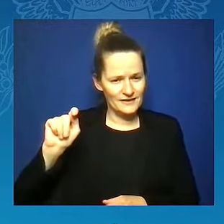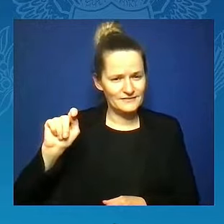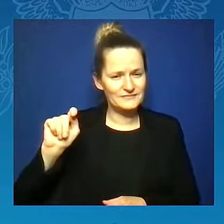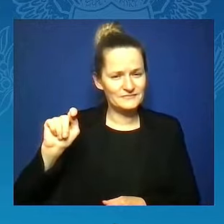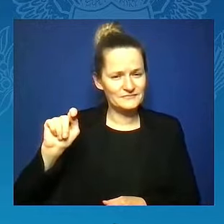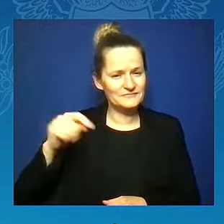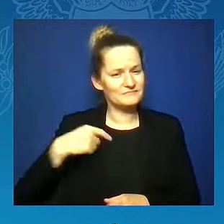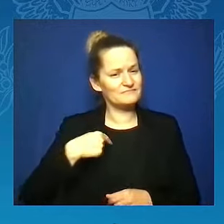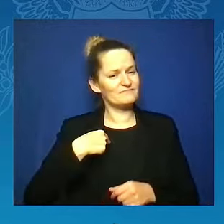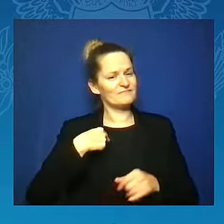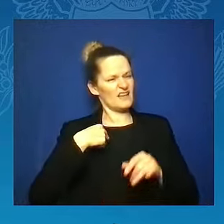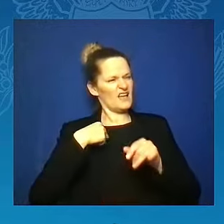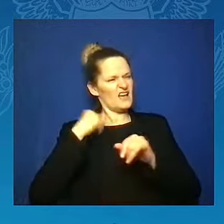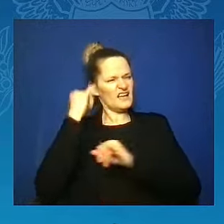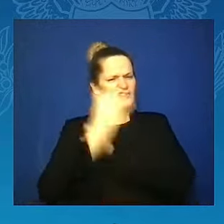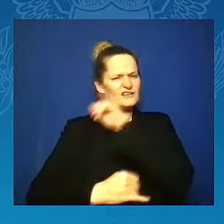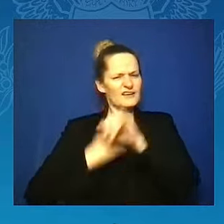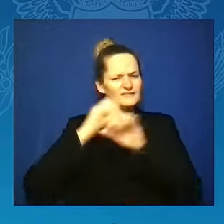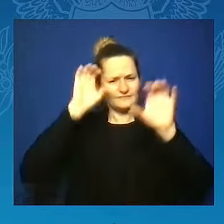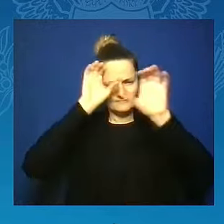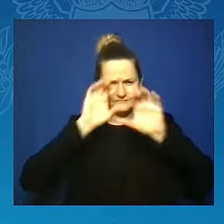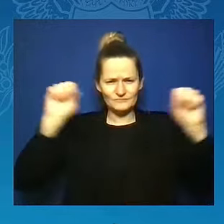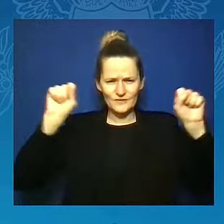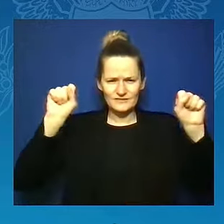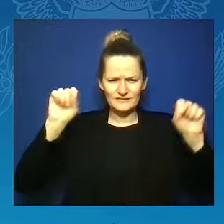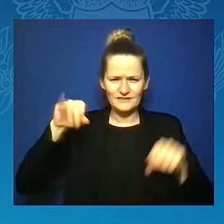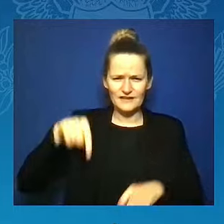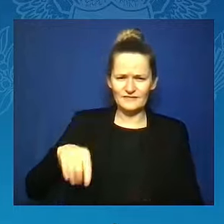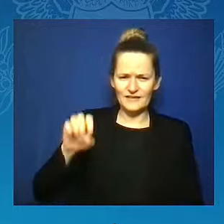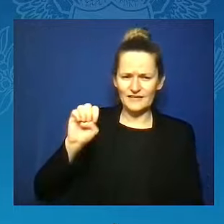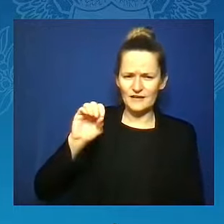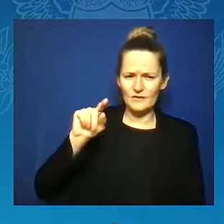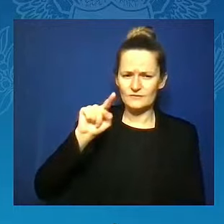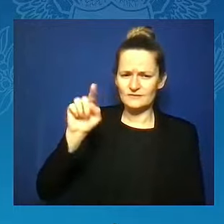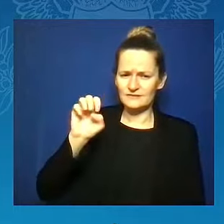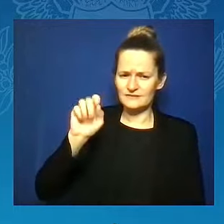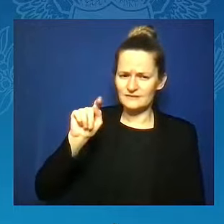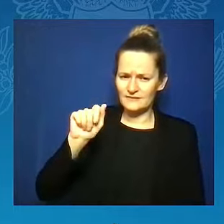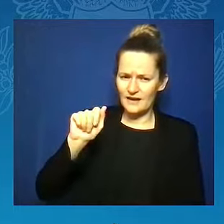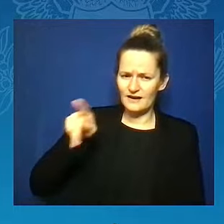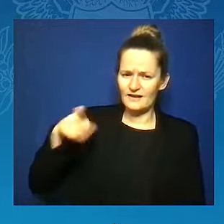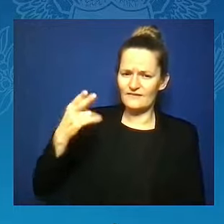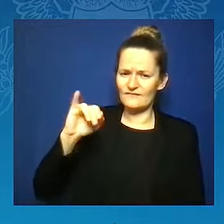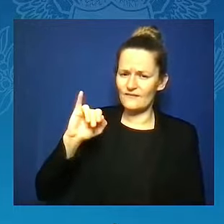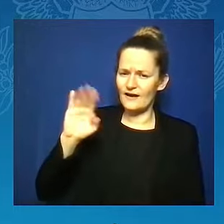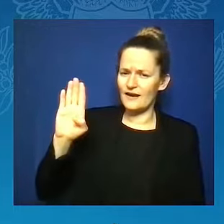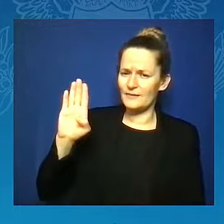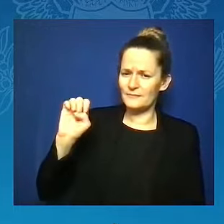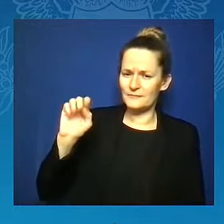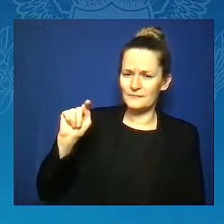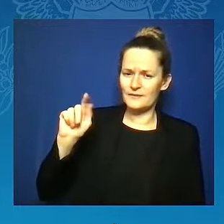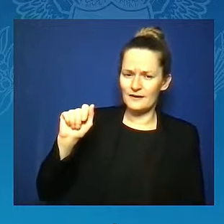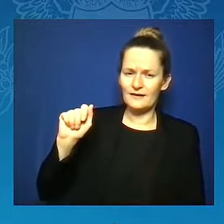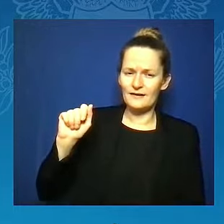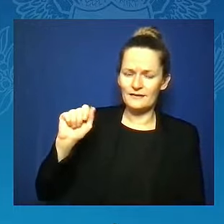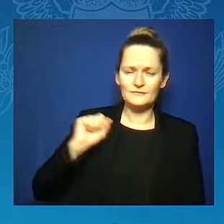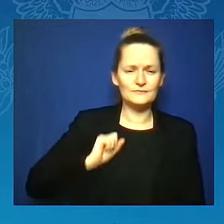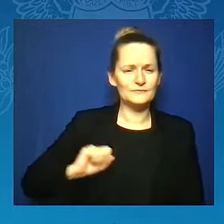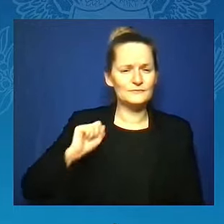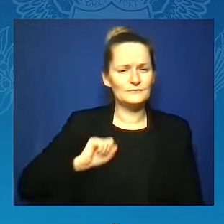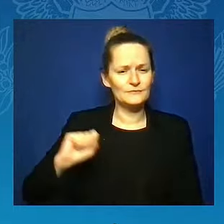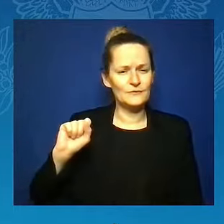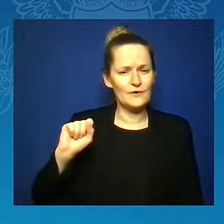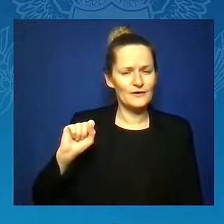Phi Beta Sorority Incorporated. We are a 104-year-old service